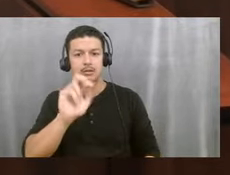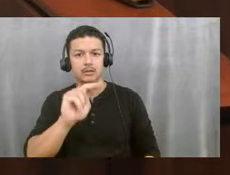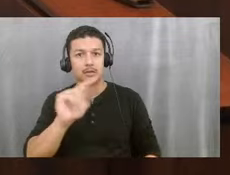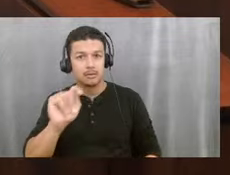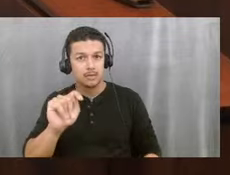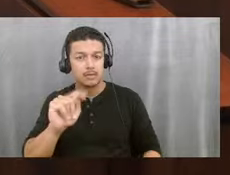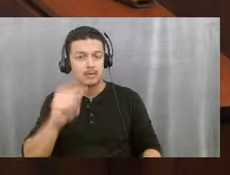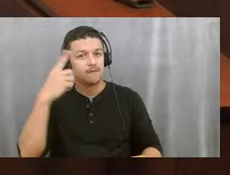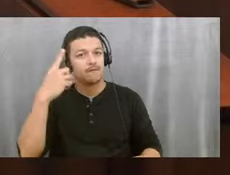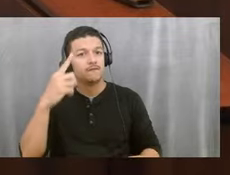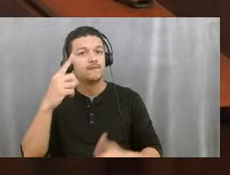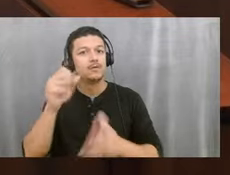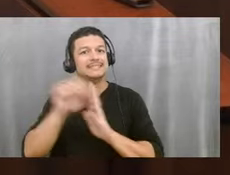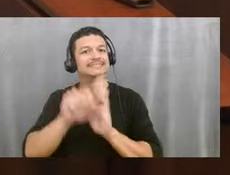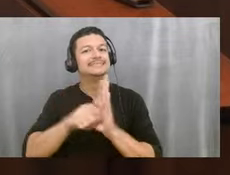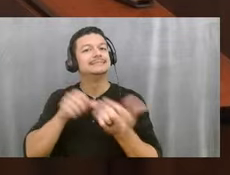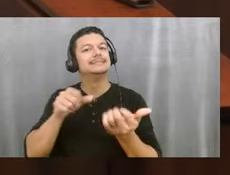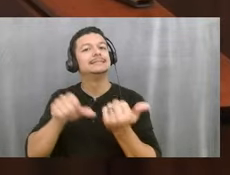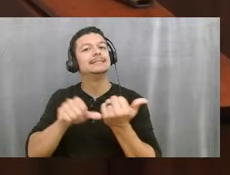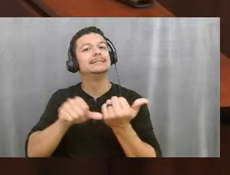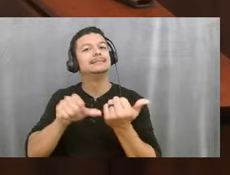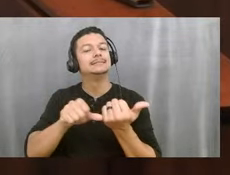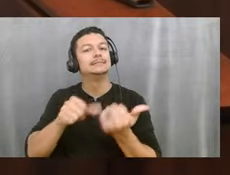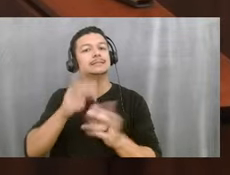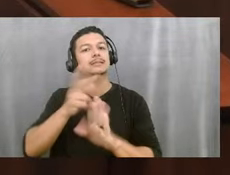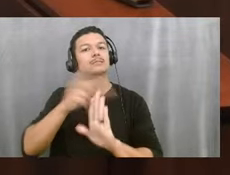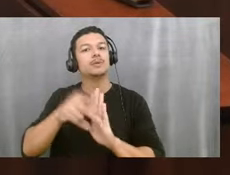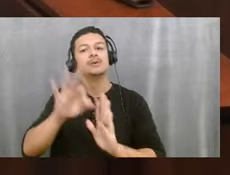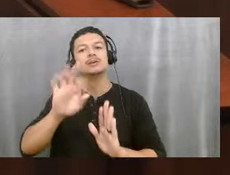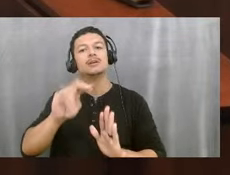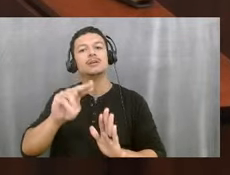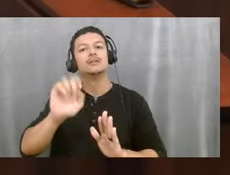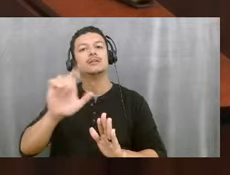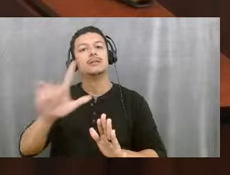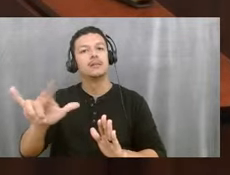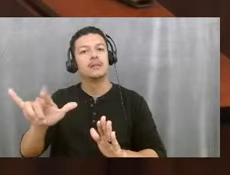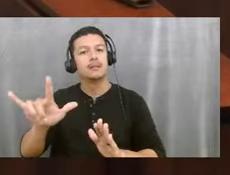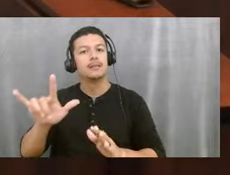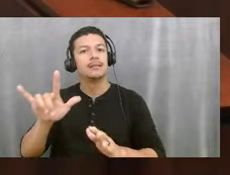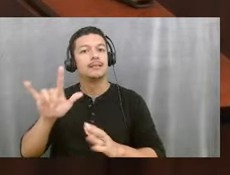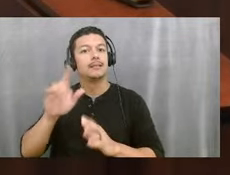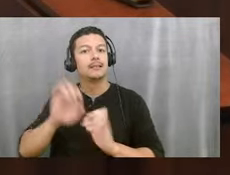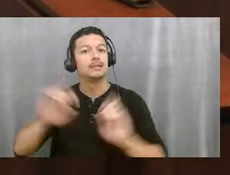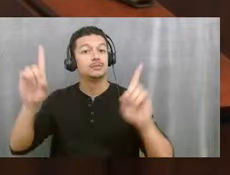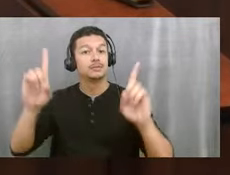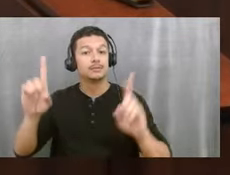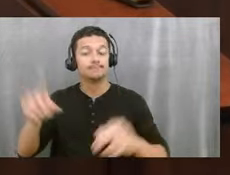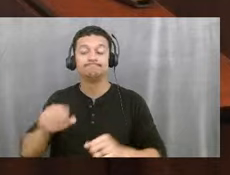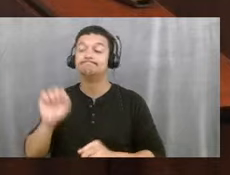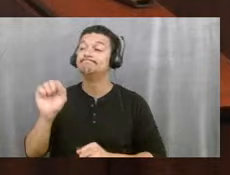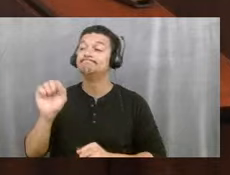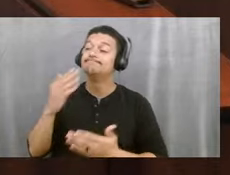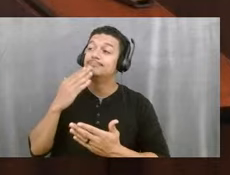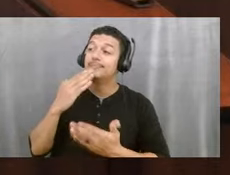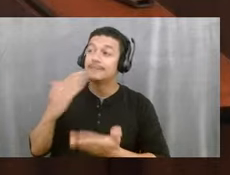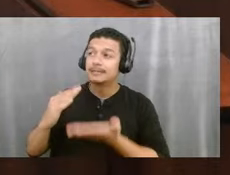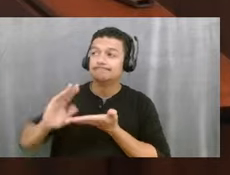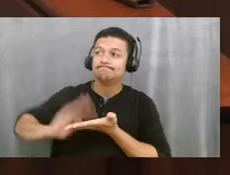state assistance program with the fentanyl education. Yeah, we thank you for the kudos. the